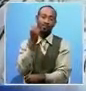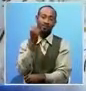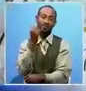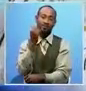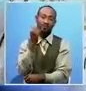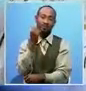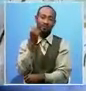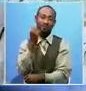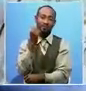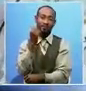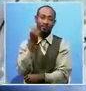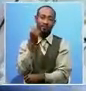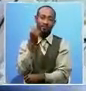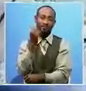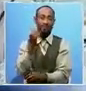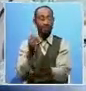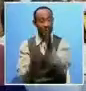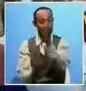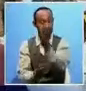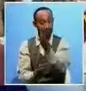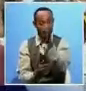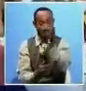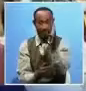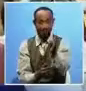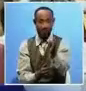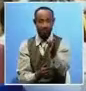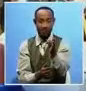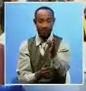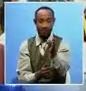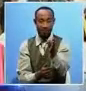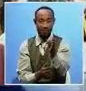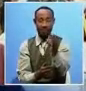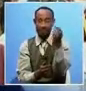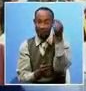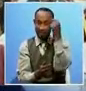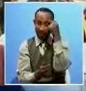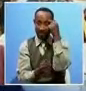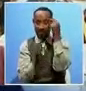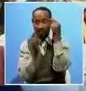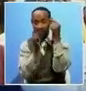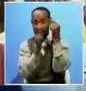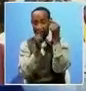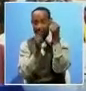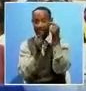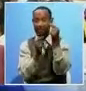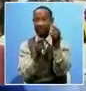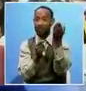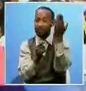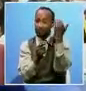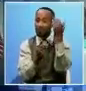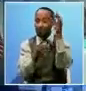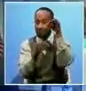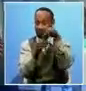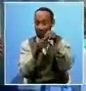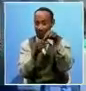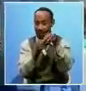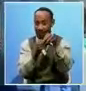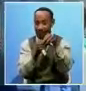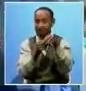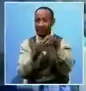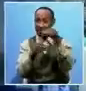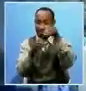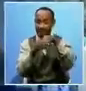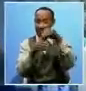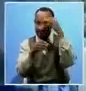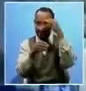The United Party for National Development, the government, was elected unto power because